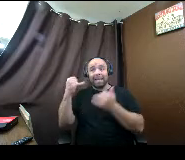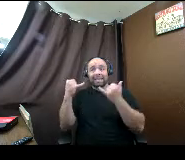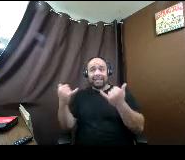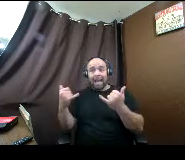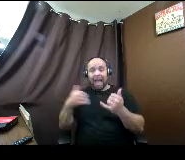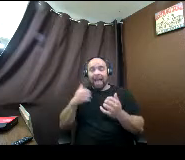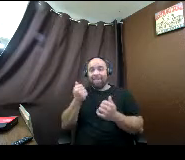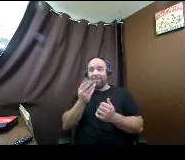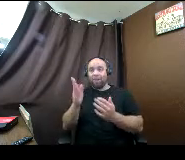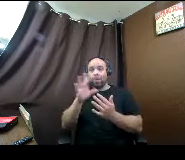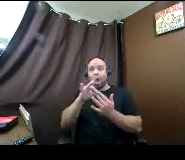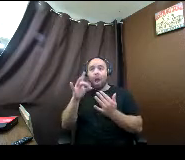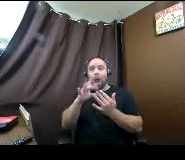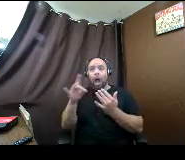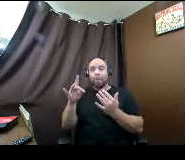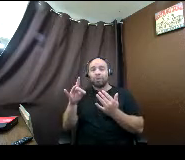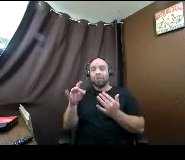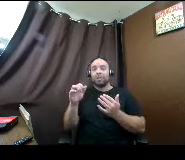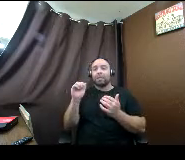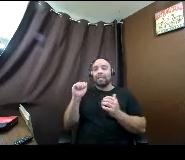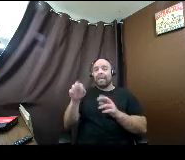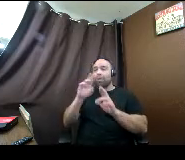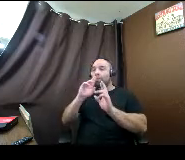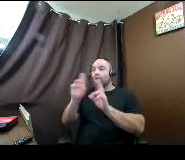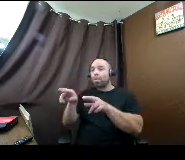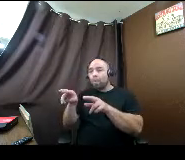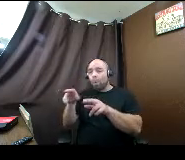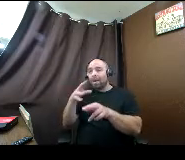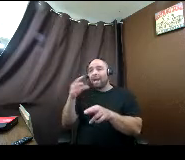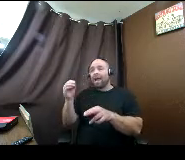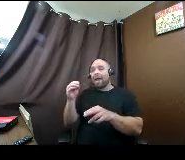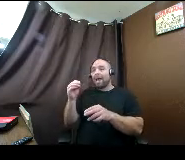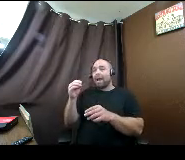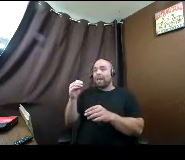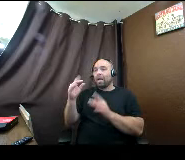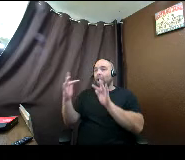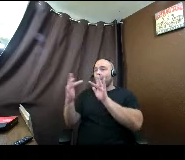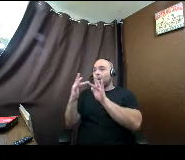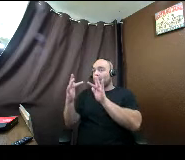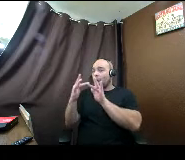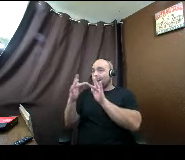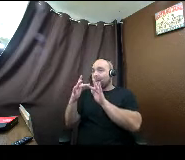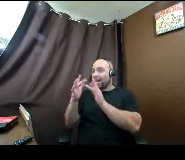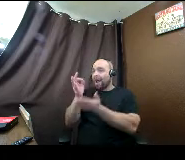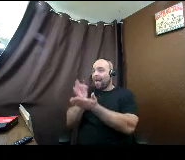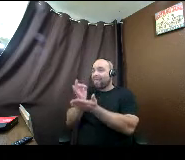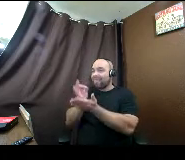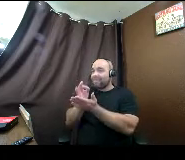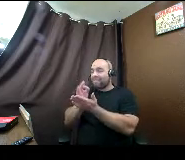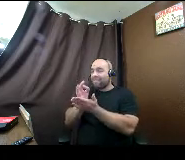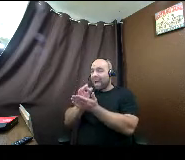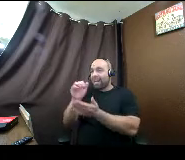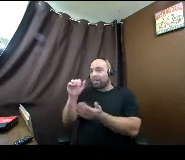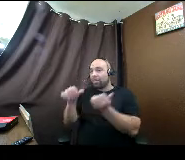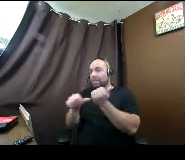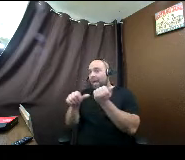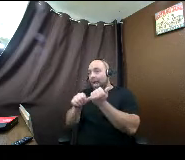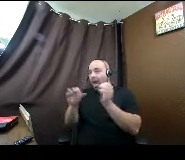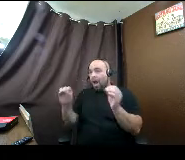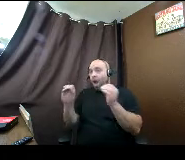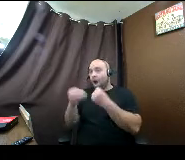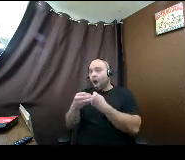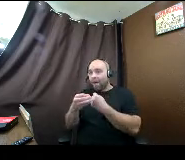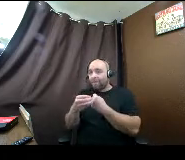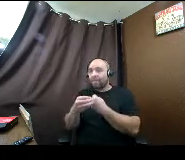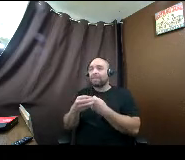can report it and then reach out. to the financial aid office and let them know. it's a one time payment and that it's not. funds that you have as an